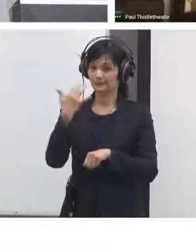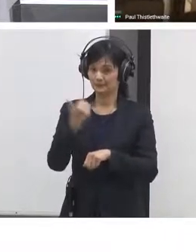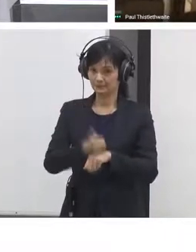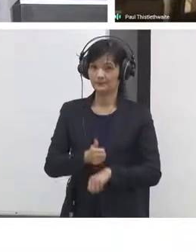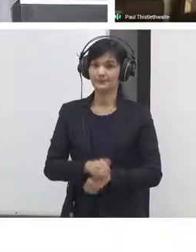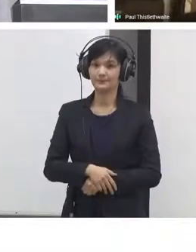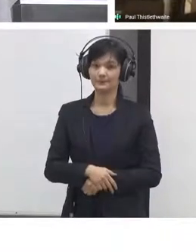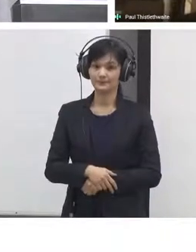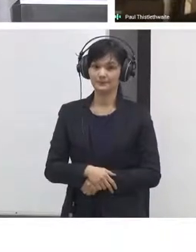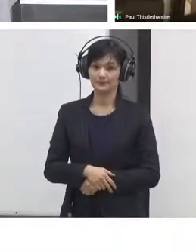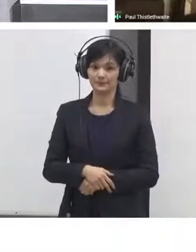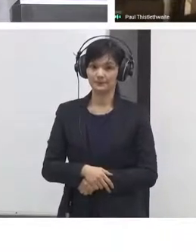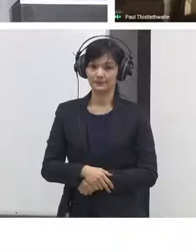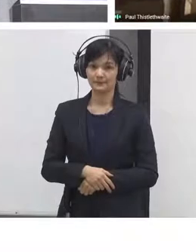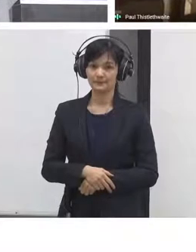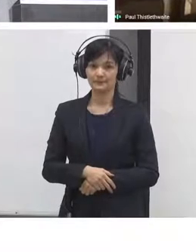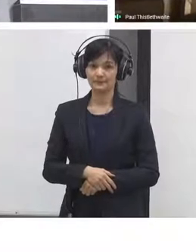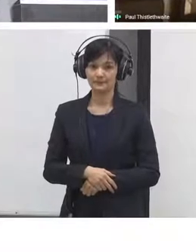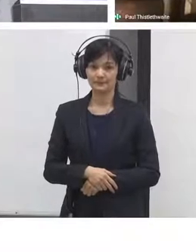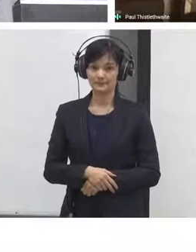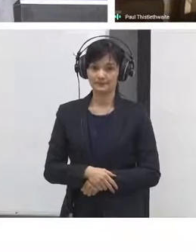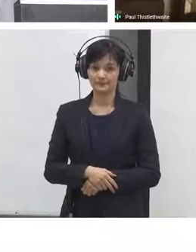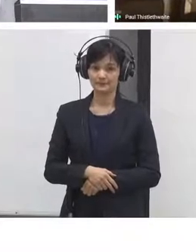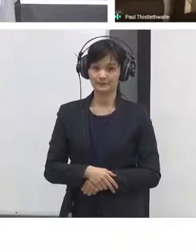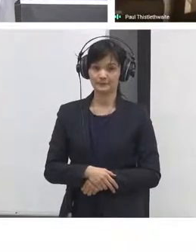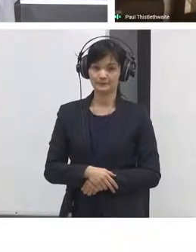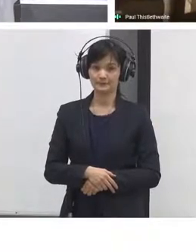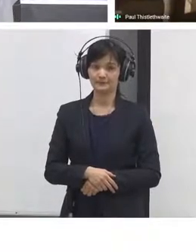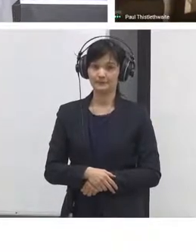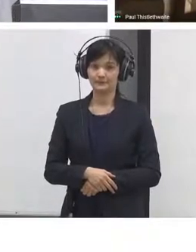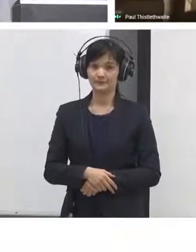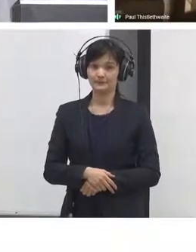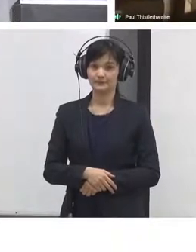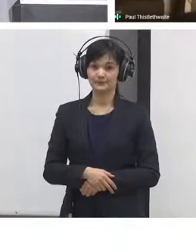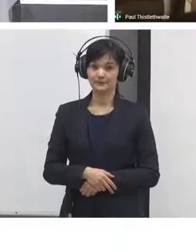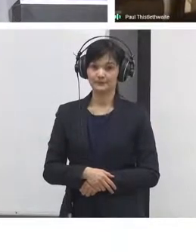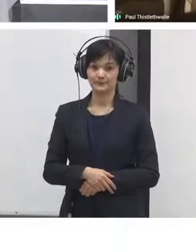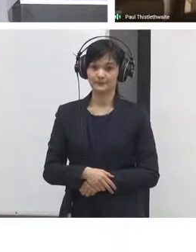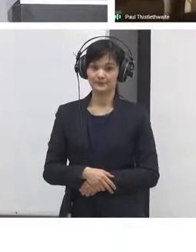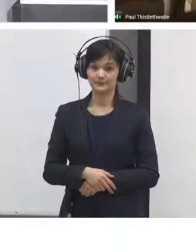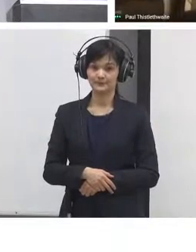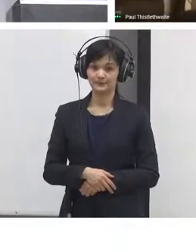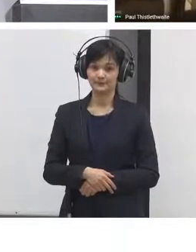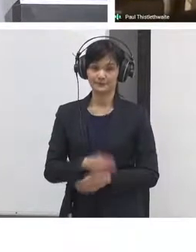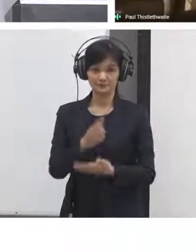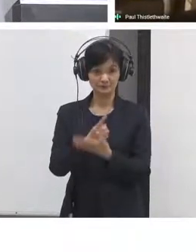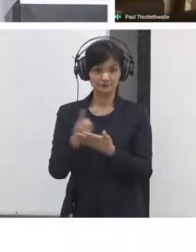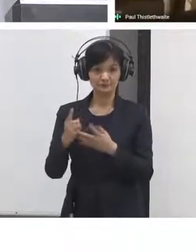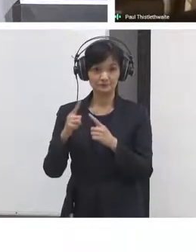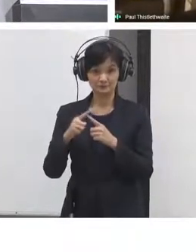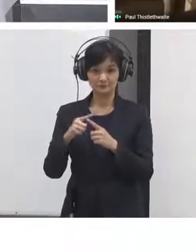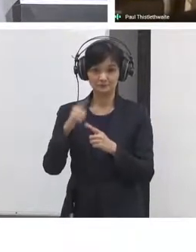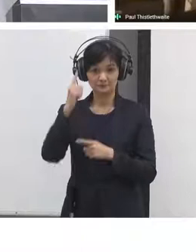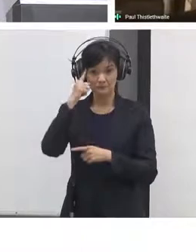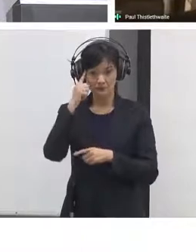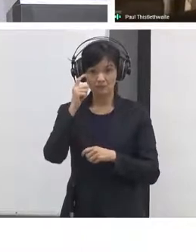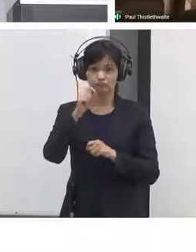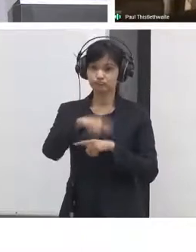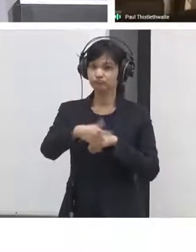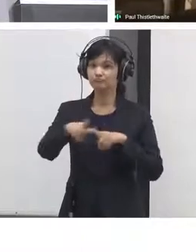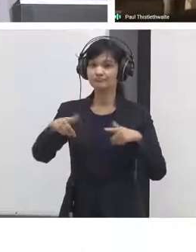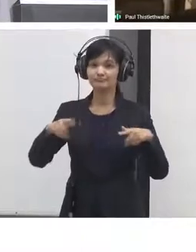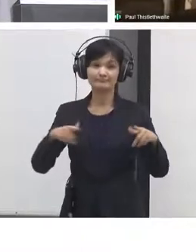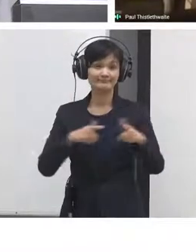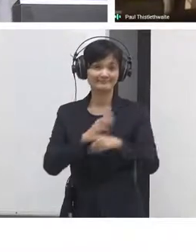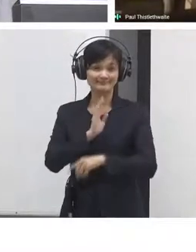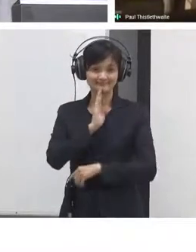's a lot of difference opinion potentially on any particular issue and if you're talking about what we're doing in terms of non